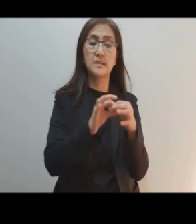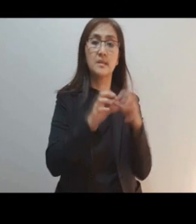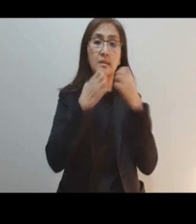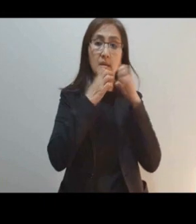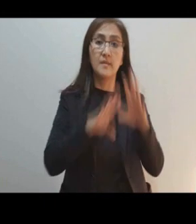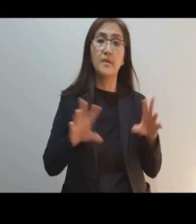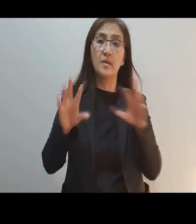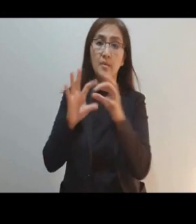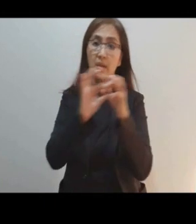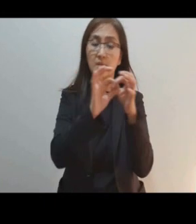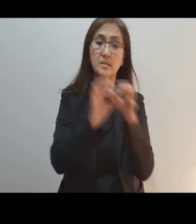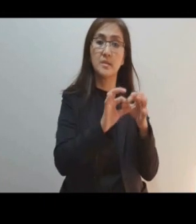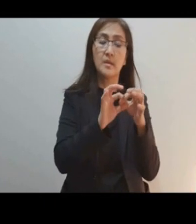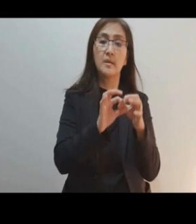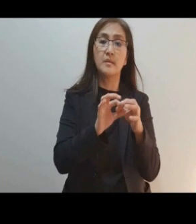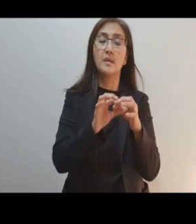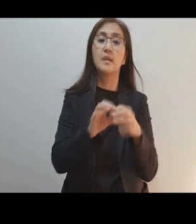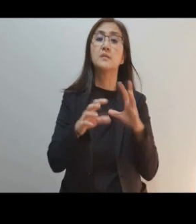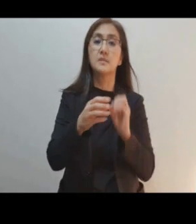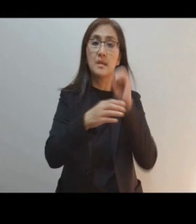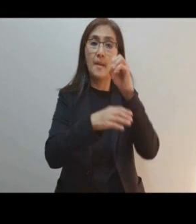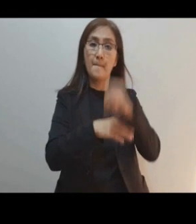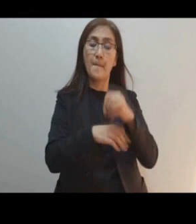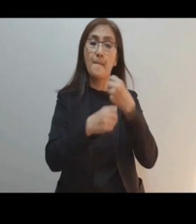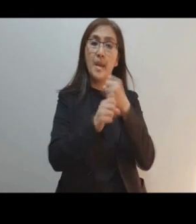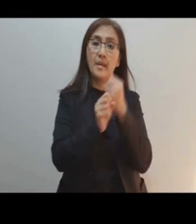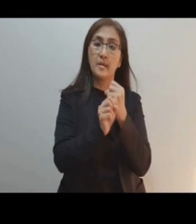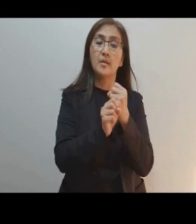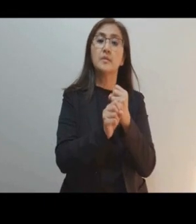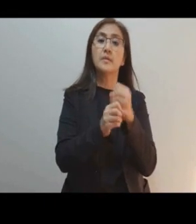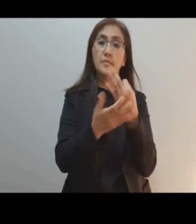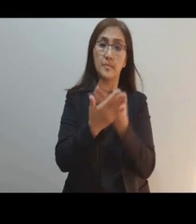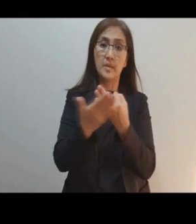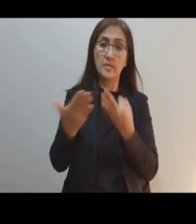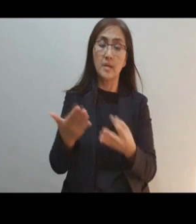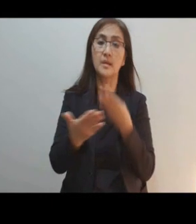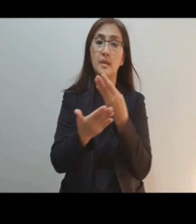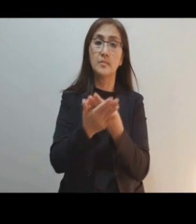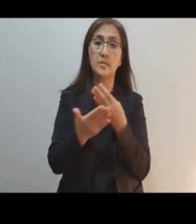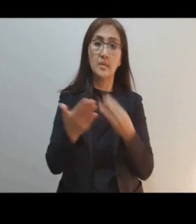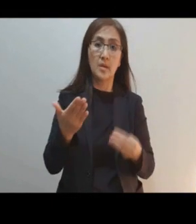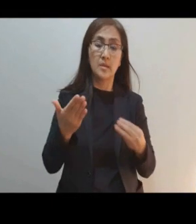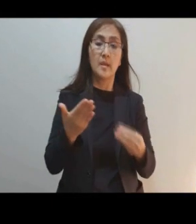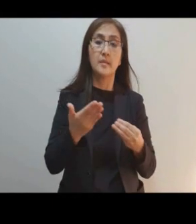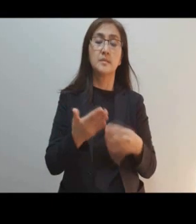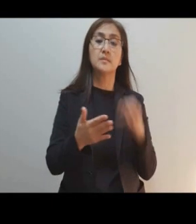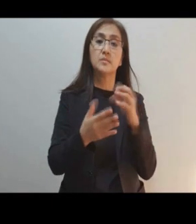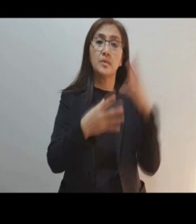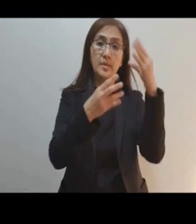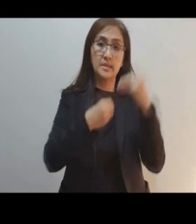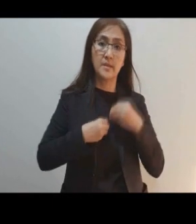evil relationships and bondages that have been cast to, made over, or forged through the material and